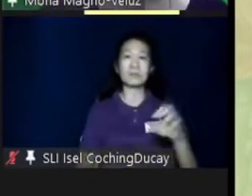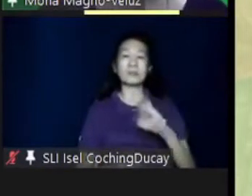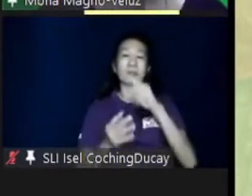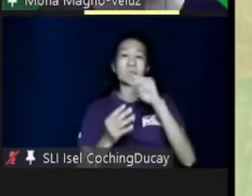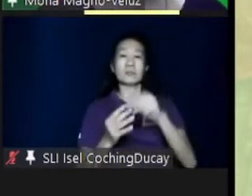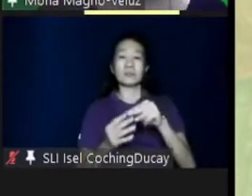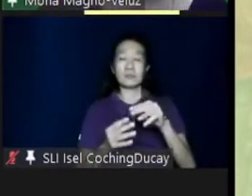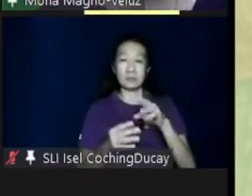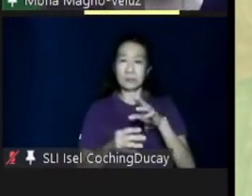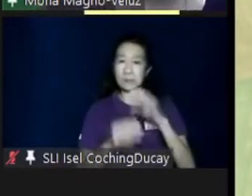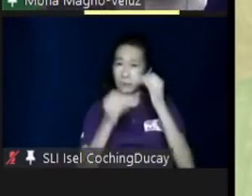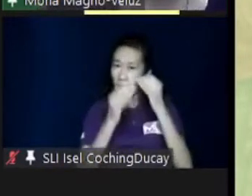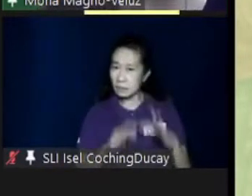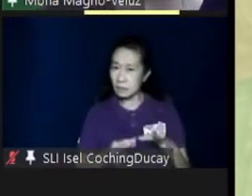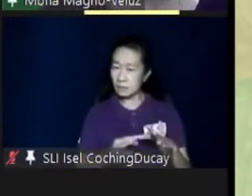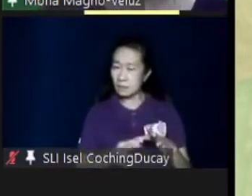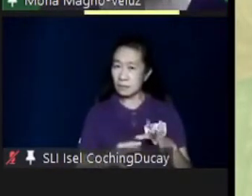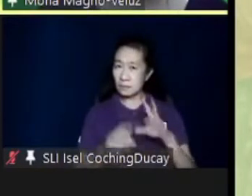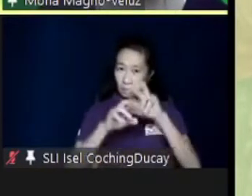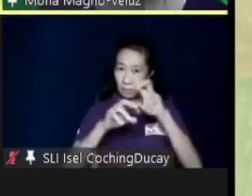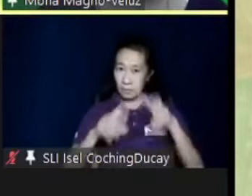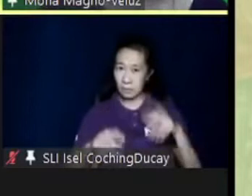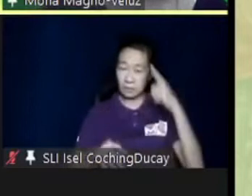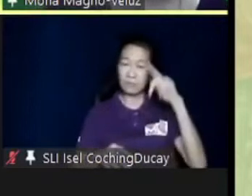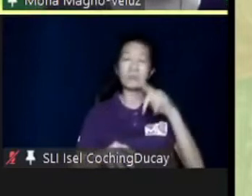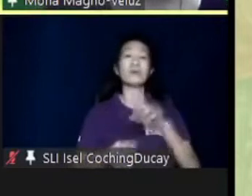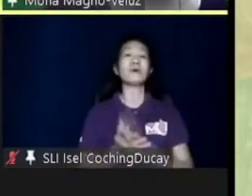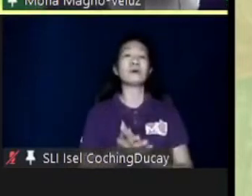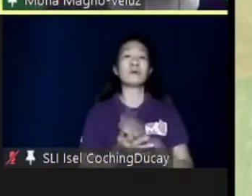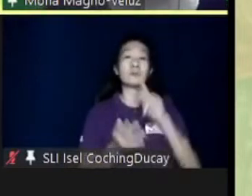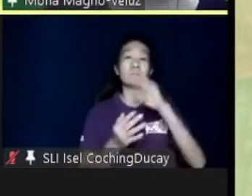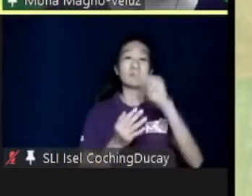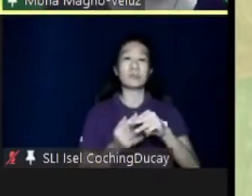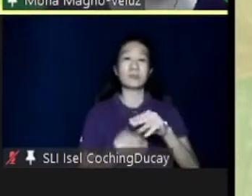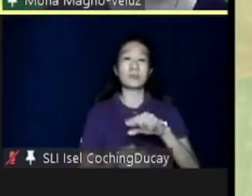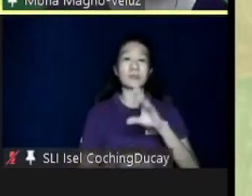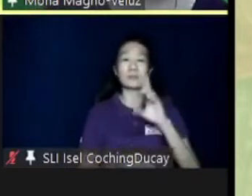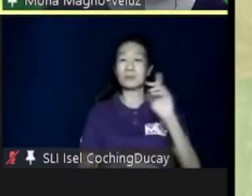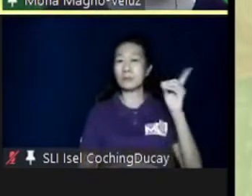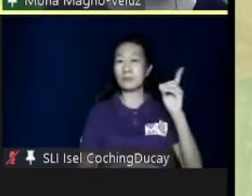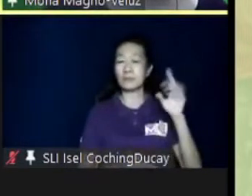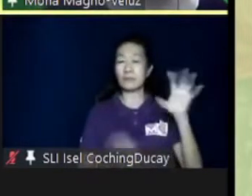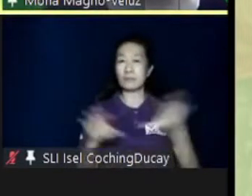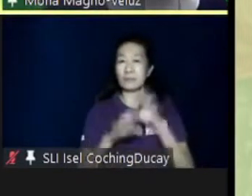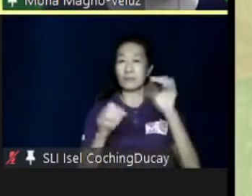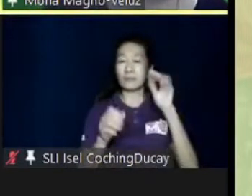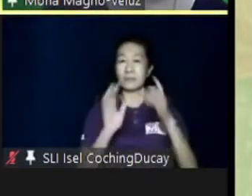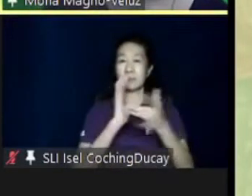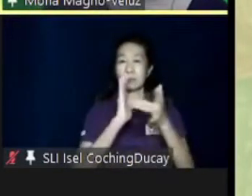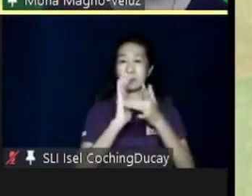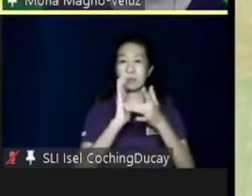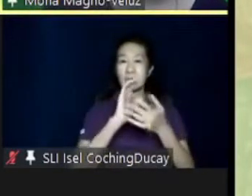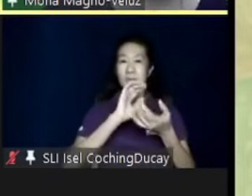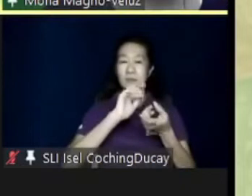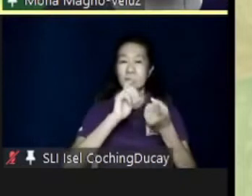annotators for Project Divergent. Project Divergent is working with technology innovators